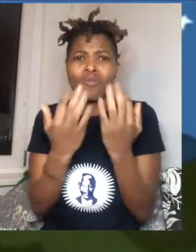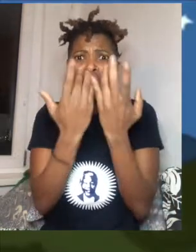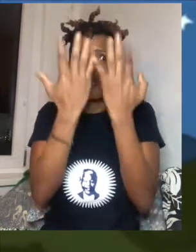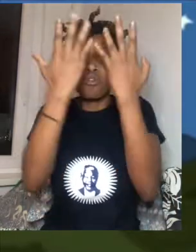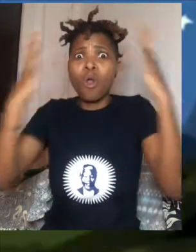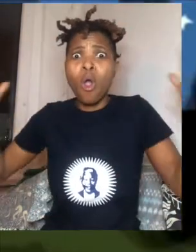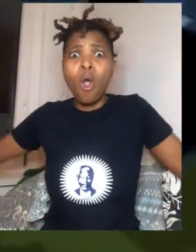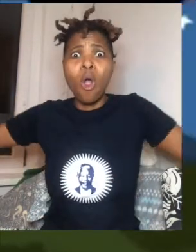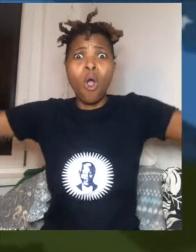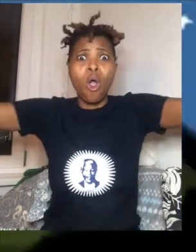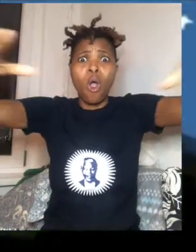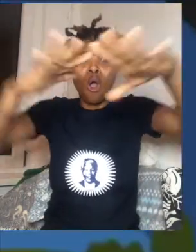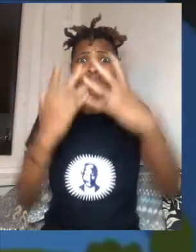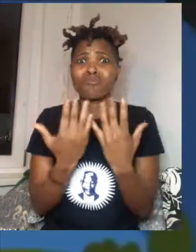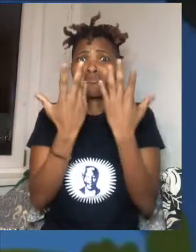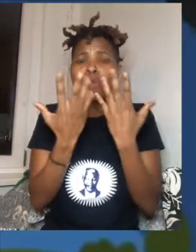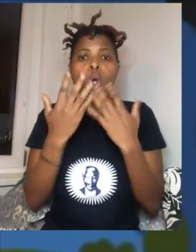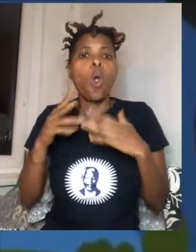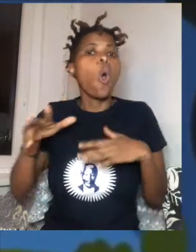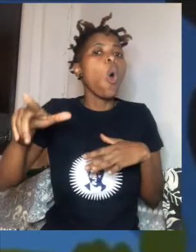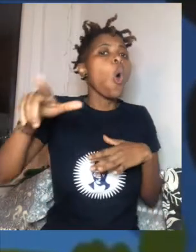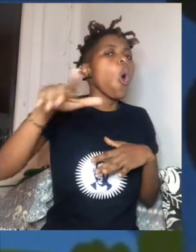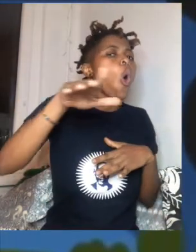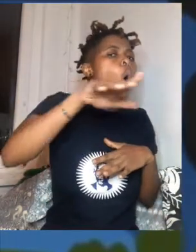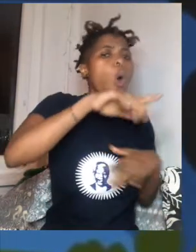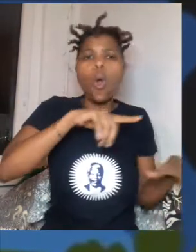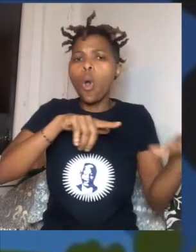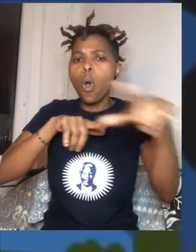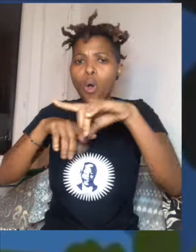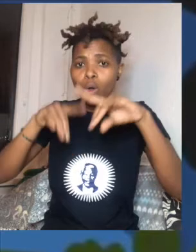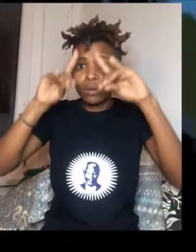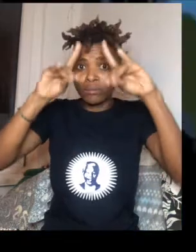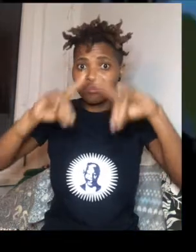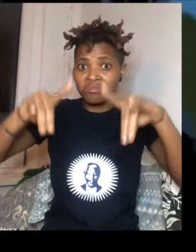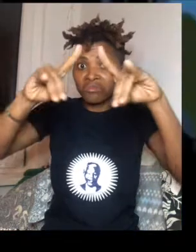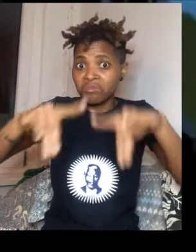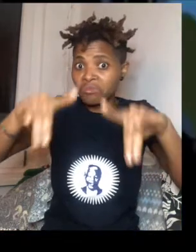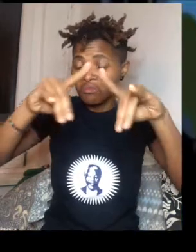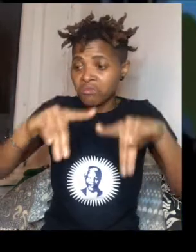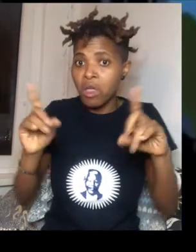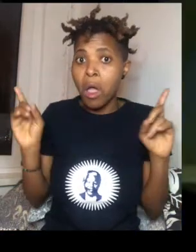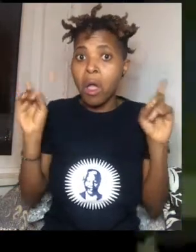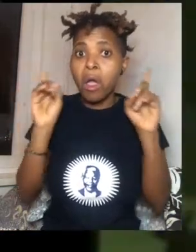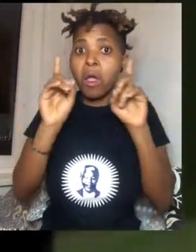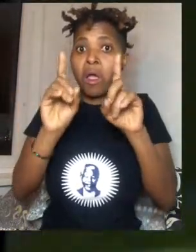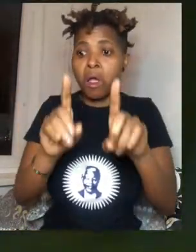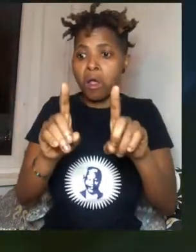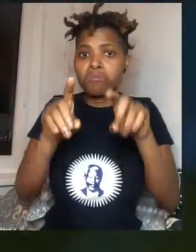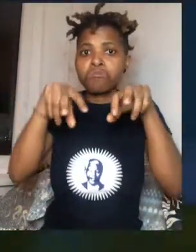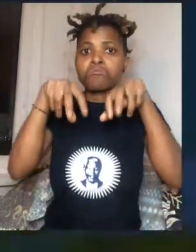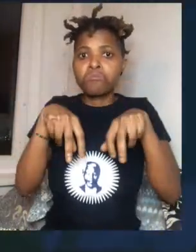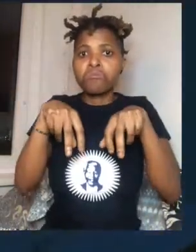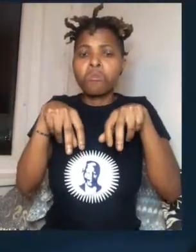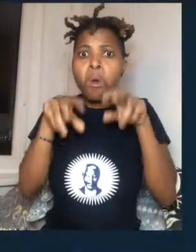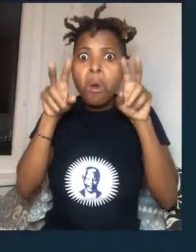fire. All the animals in the forest come out and they are transfixed as they